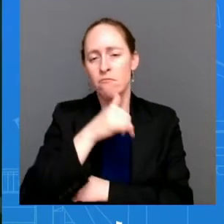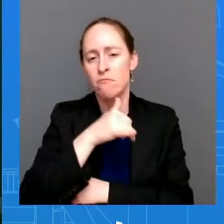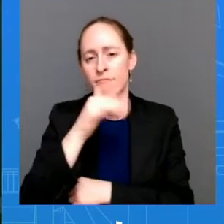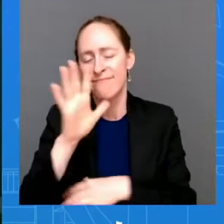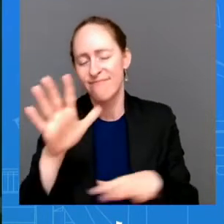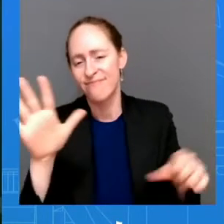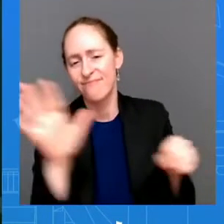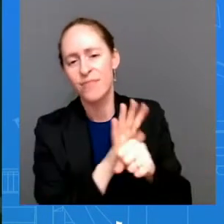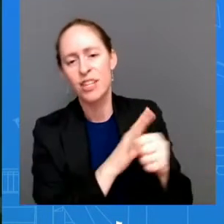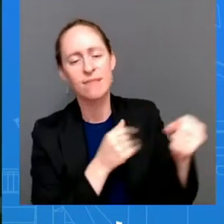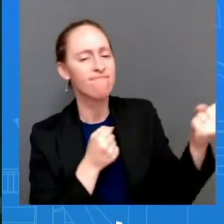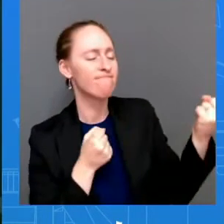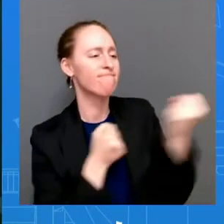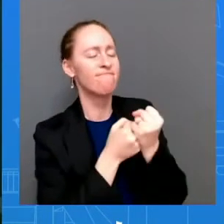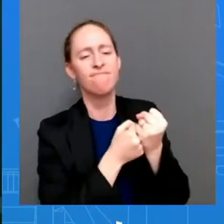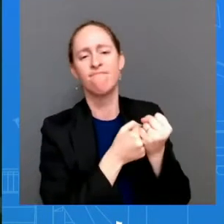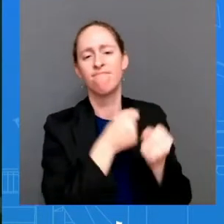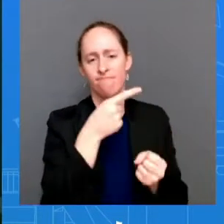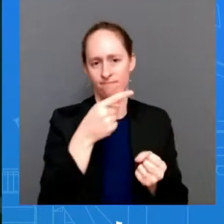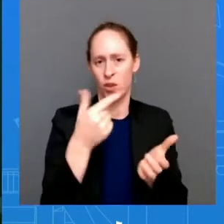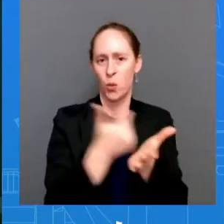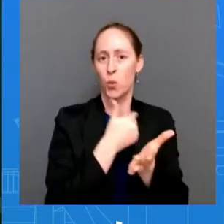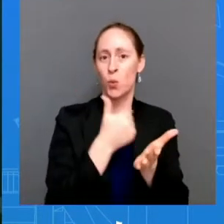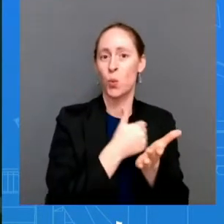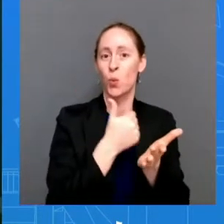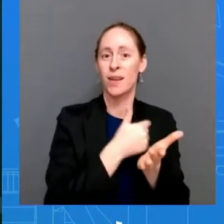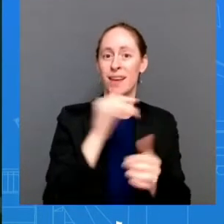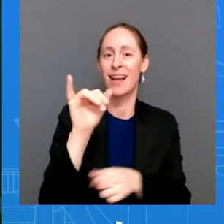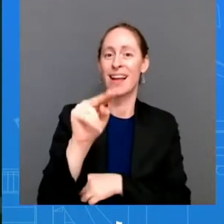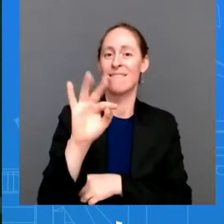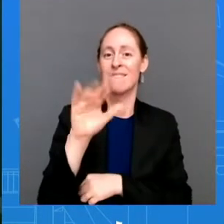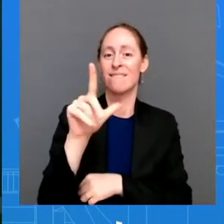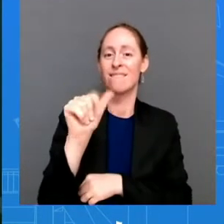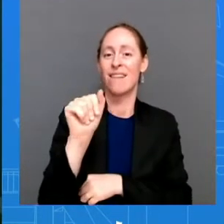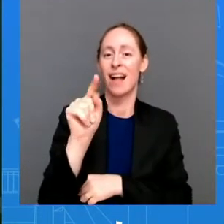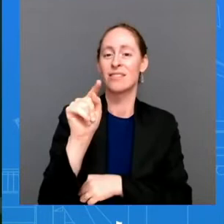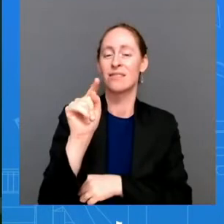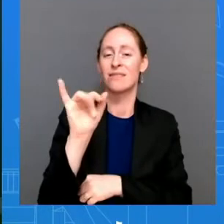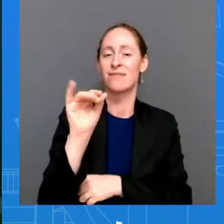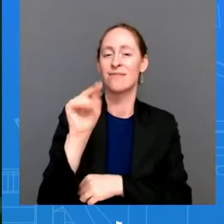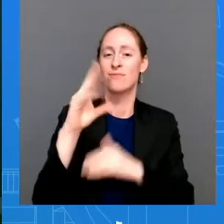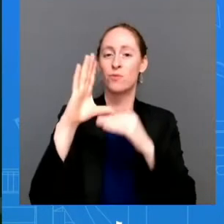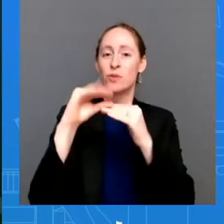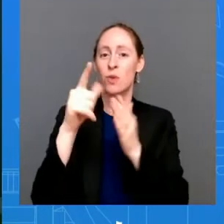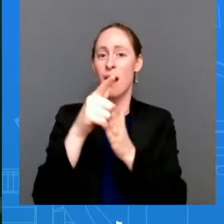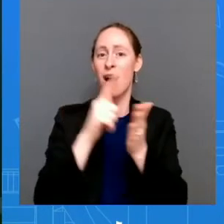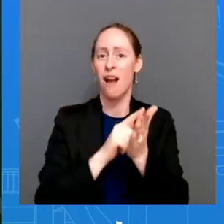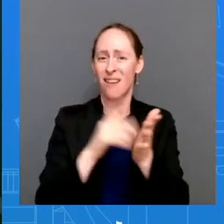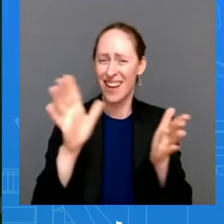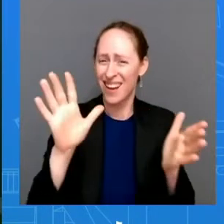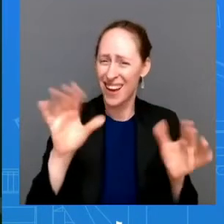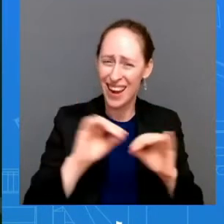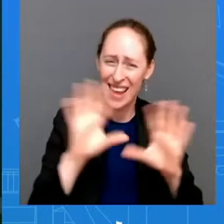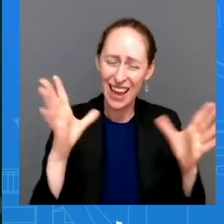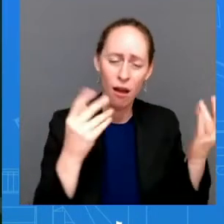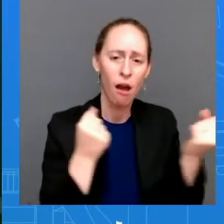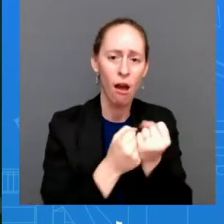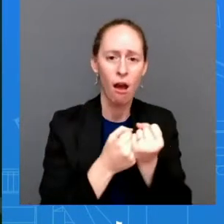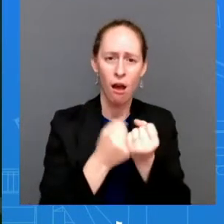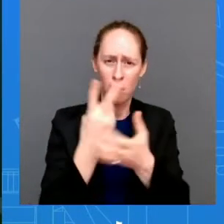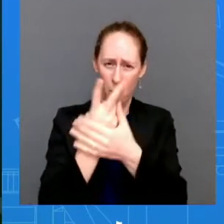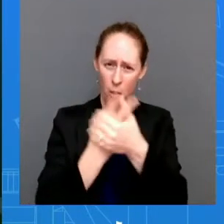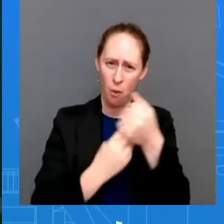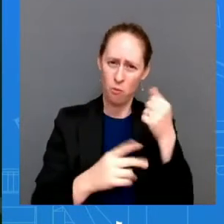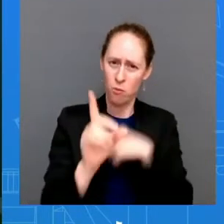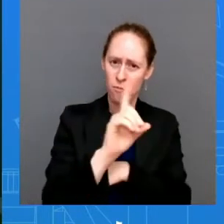-level officials from both parties reaffirmed that this package will cut many of families biggest cost and act against inflation